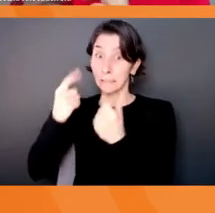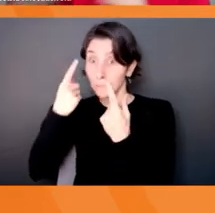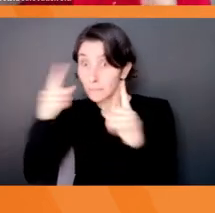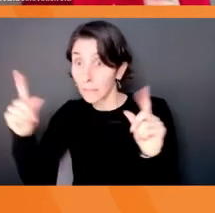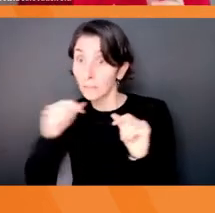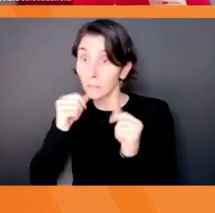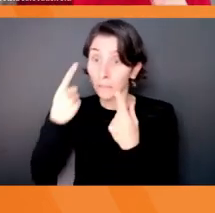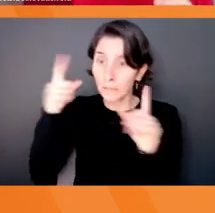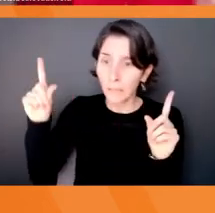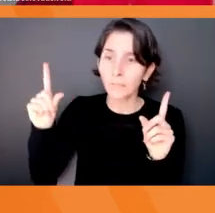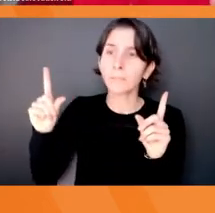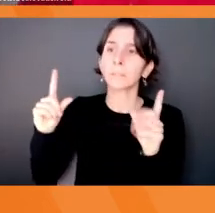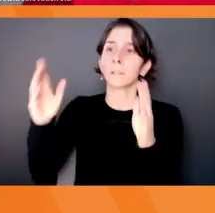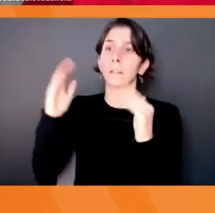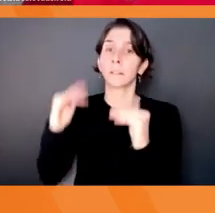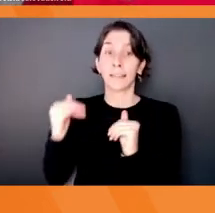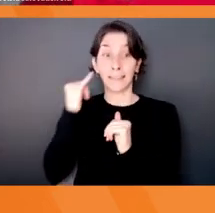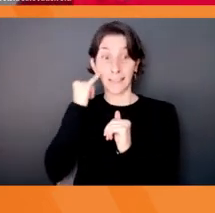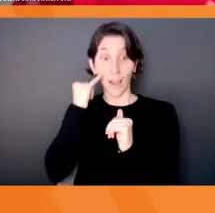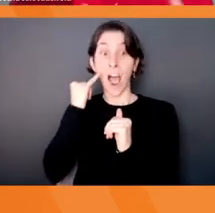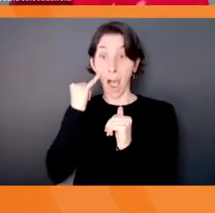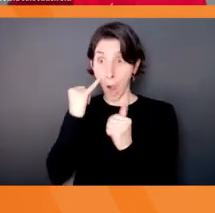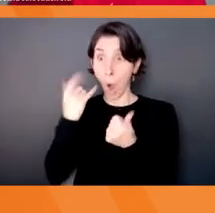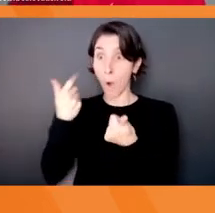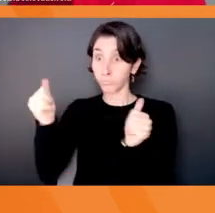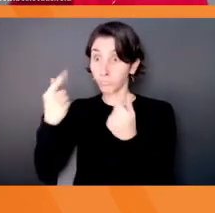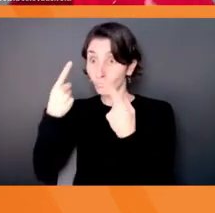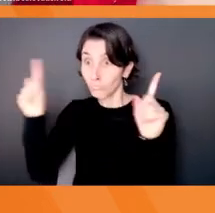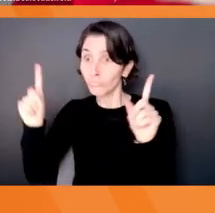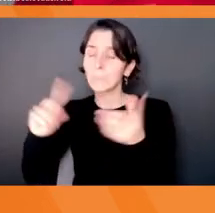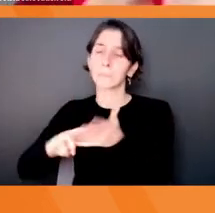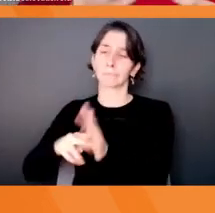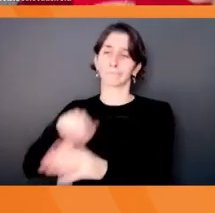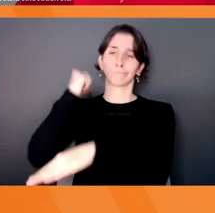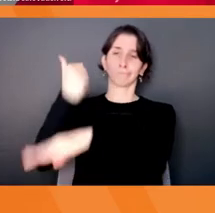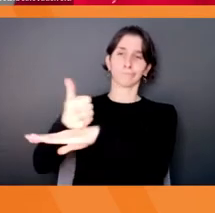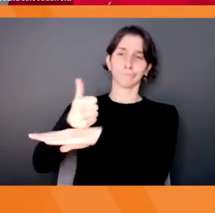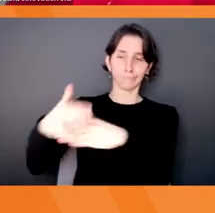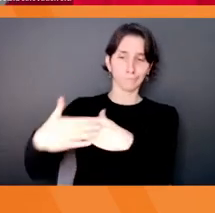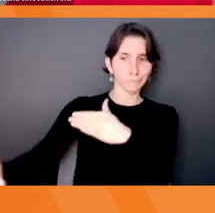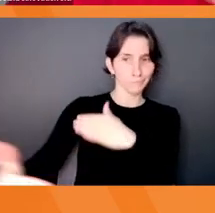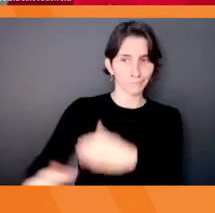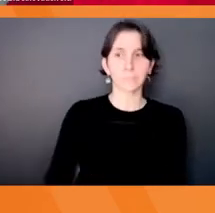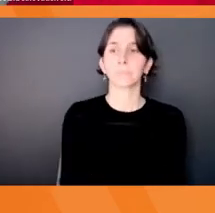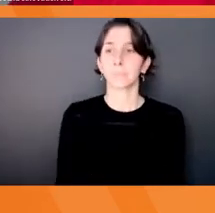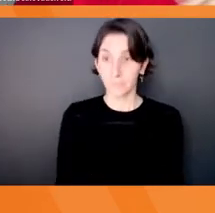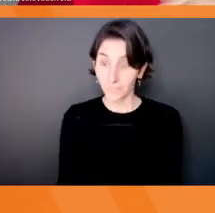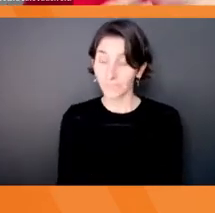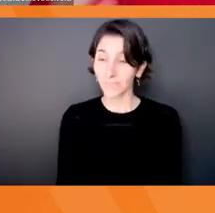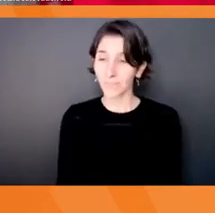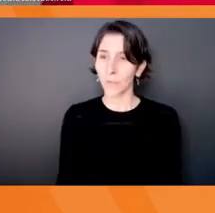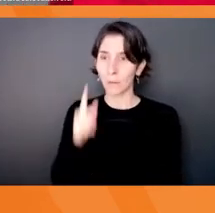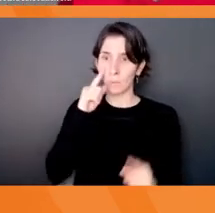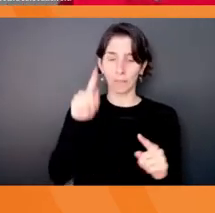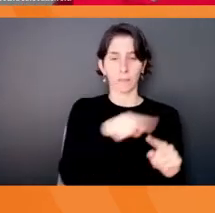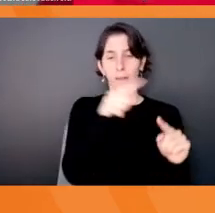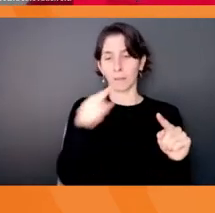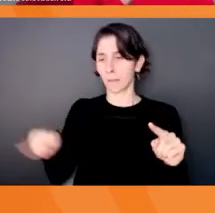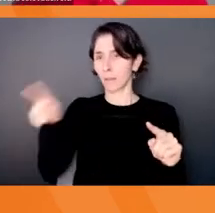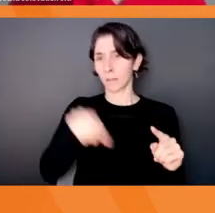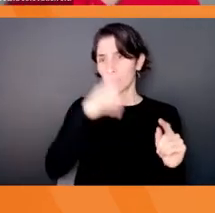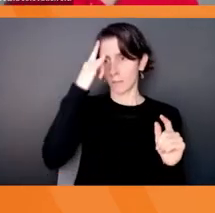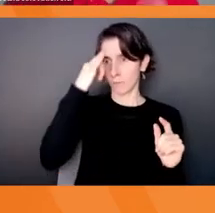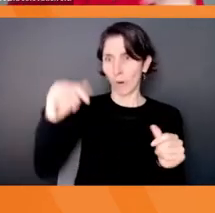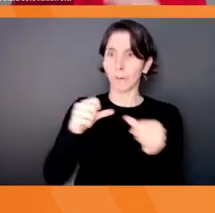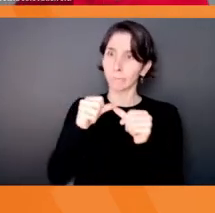And if it does, and everything goes well, you implement it. And so you really are going through this sort of infinity loop through all these different